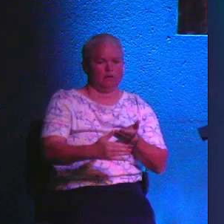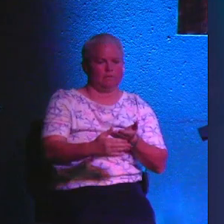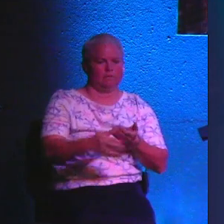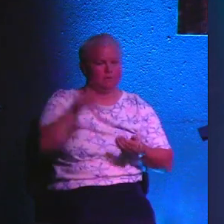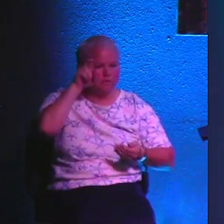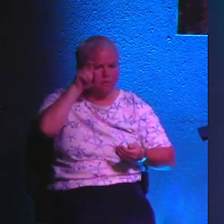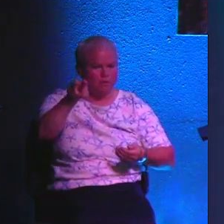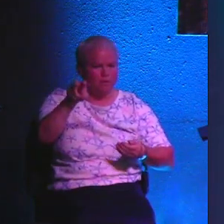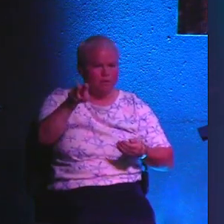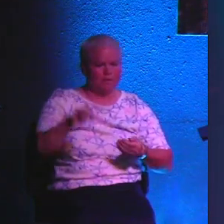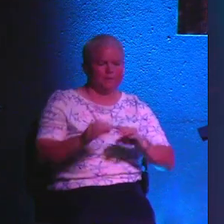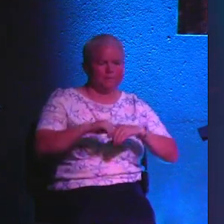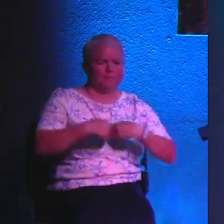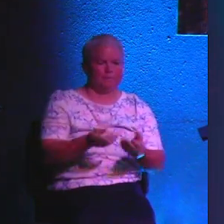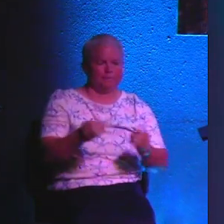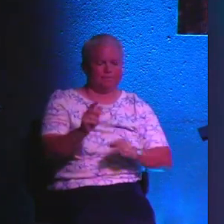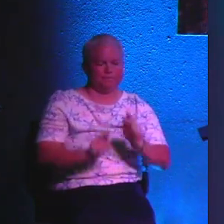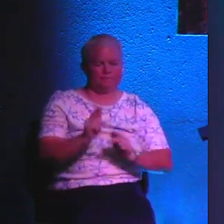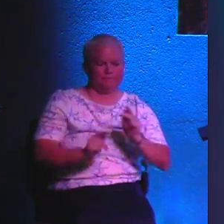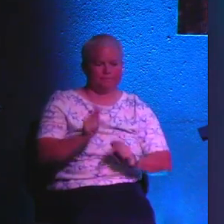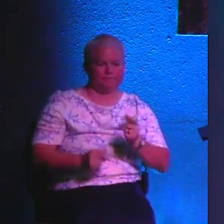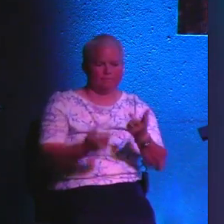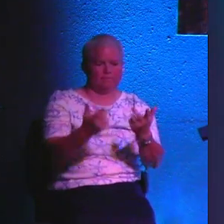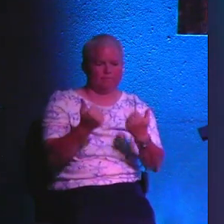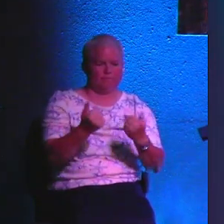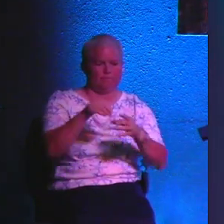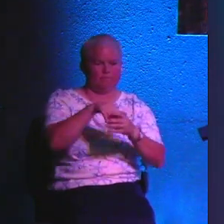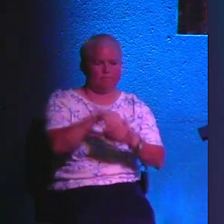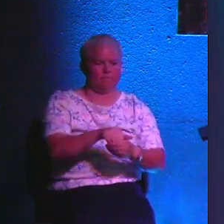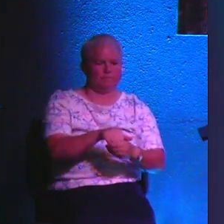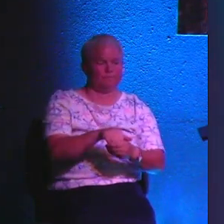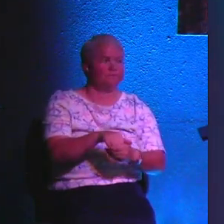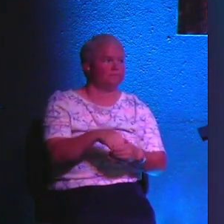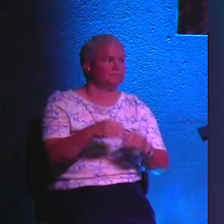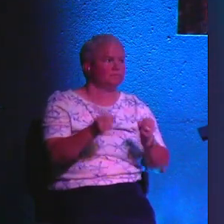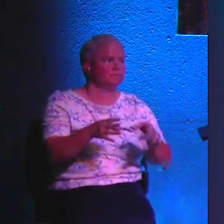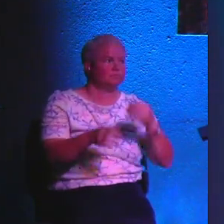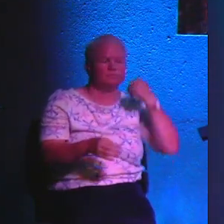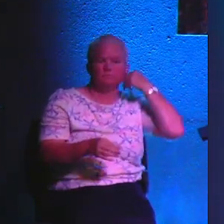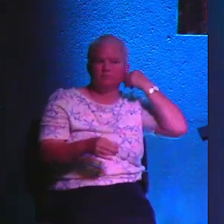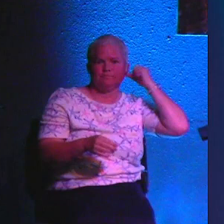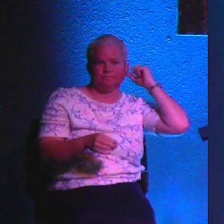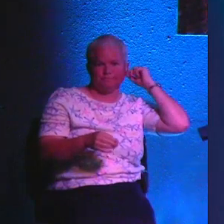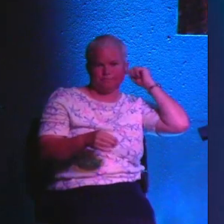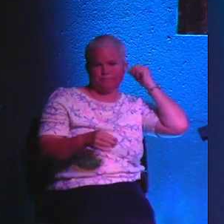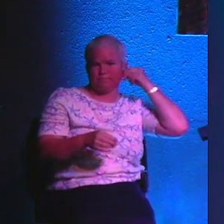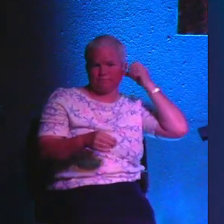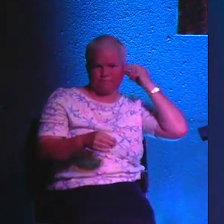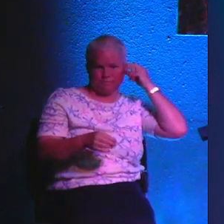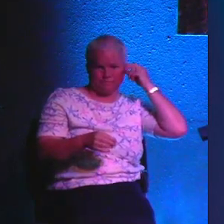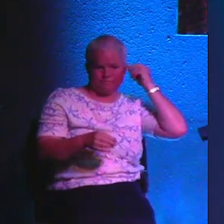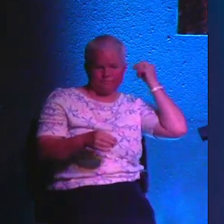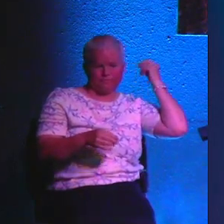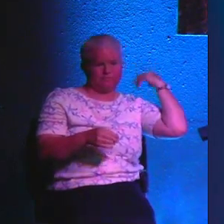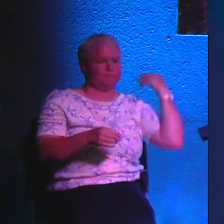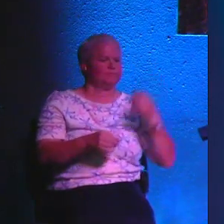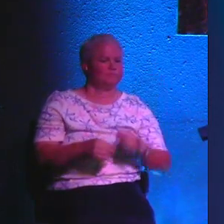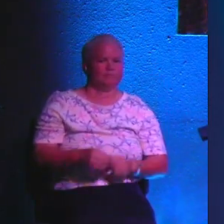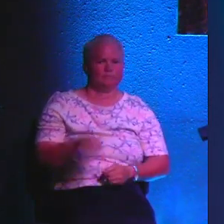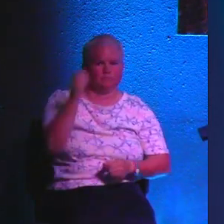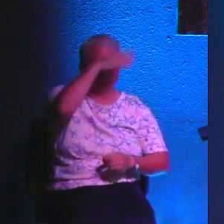and I watch how many people are coming in and how many people are gone, and I confess sometimes I can be like, oh, my gosh, where is everybody?